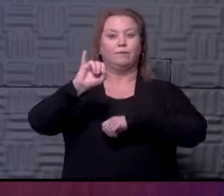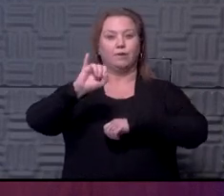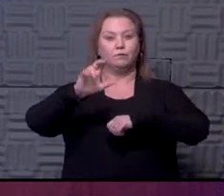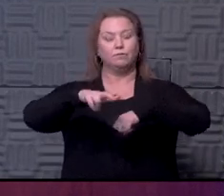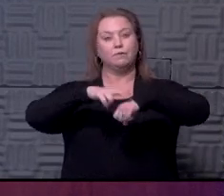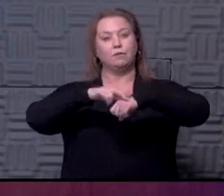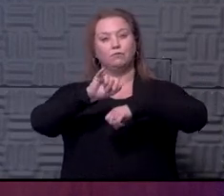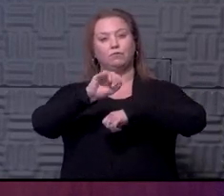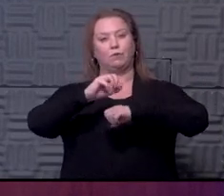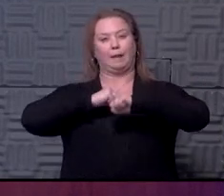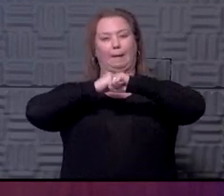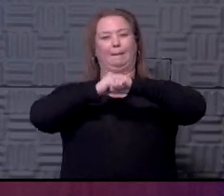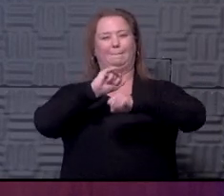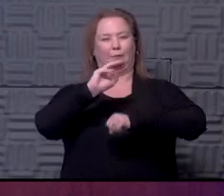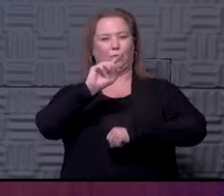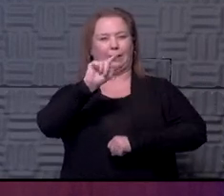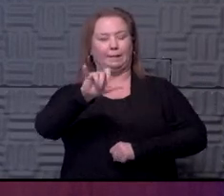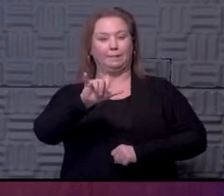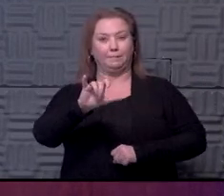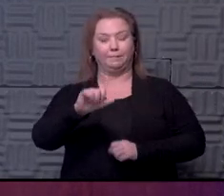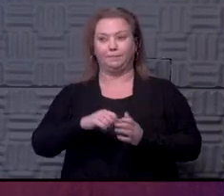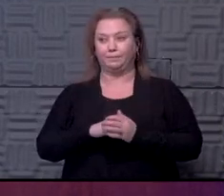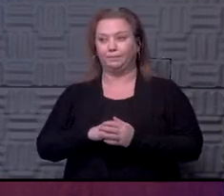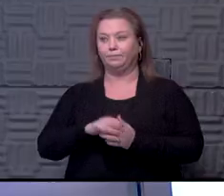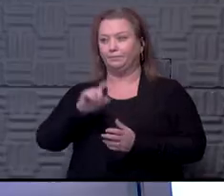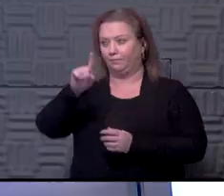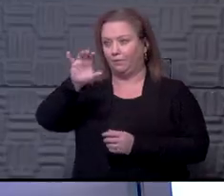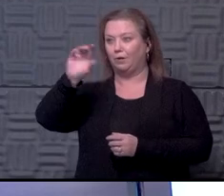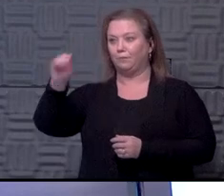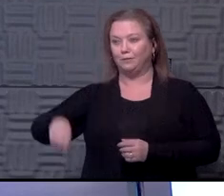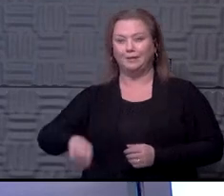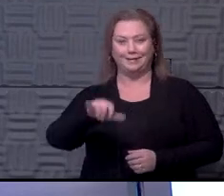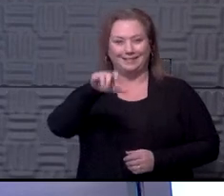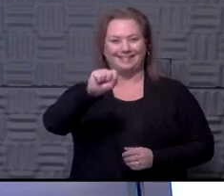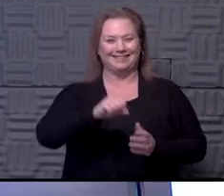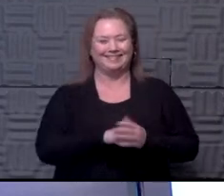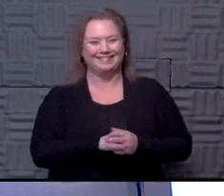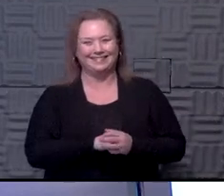immunity would. And those are all good things. Yeah, 100 percent. know.